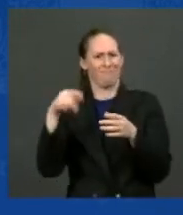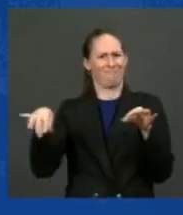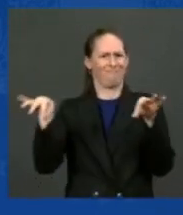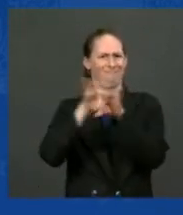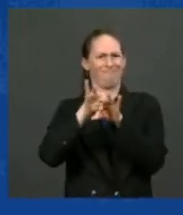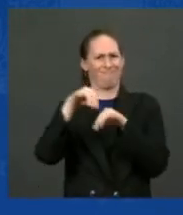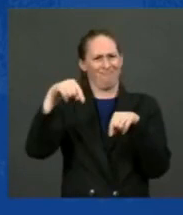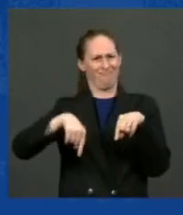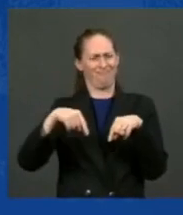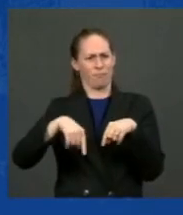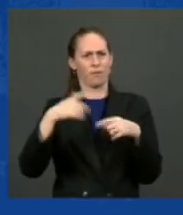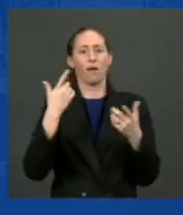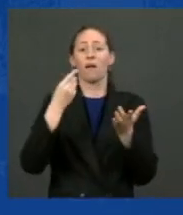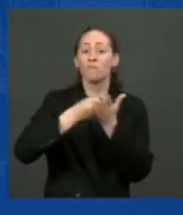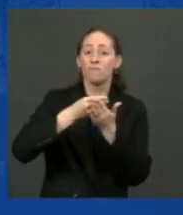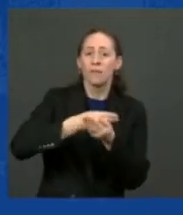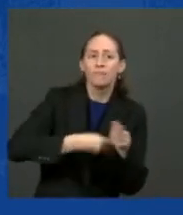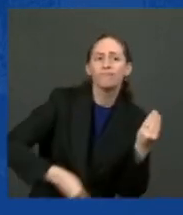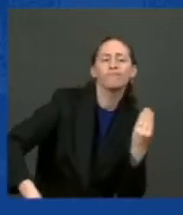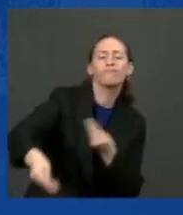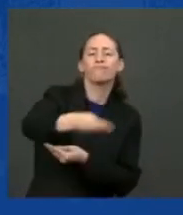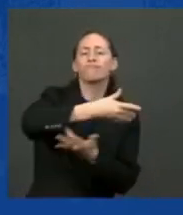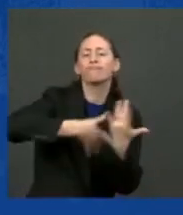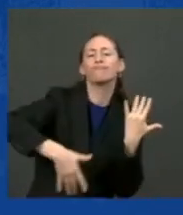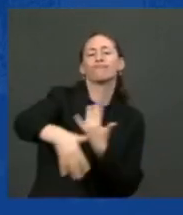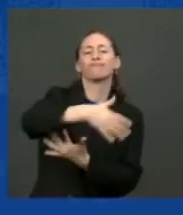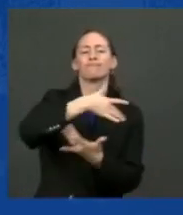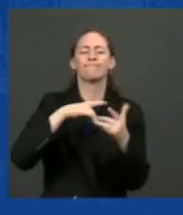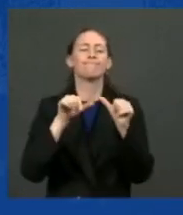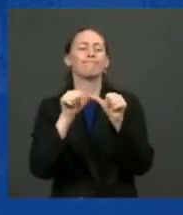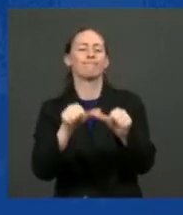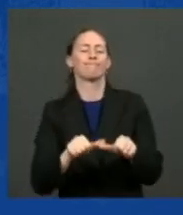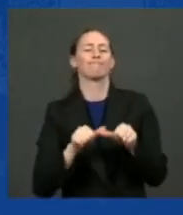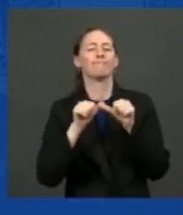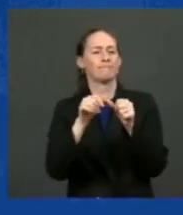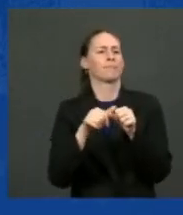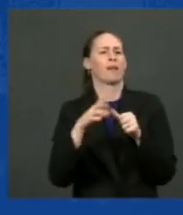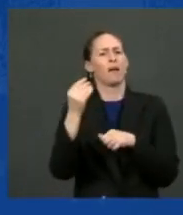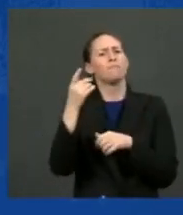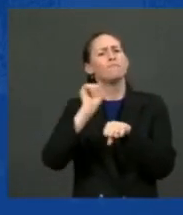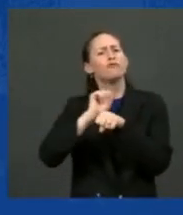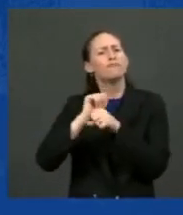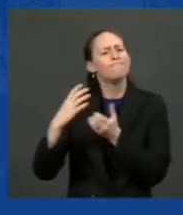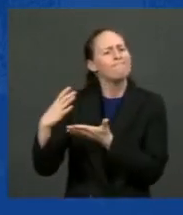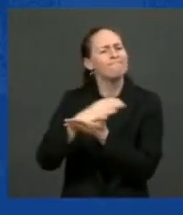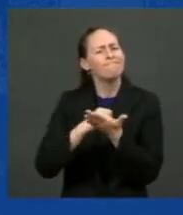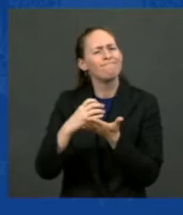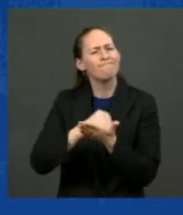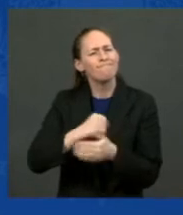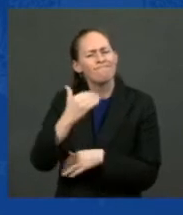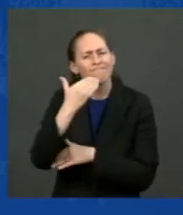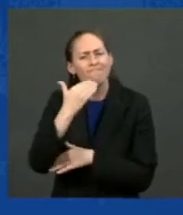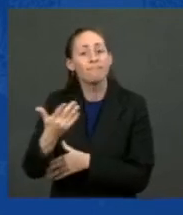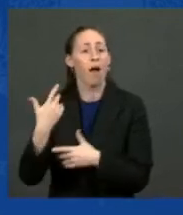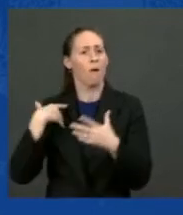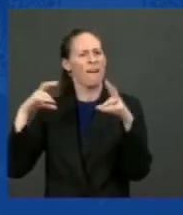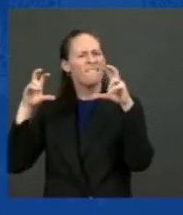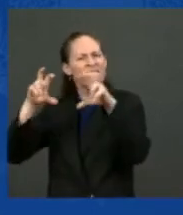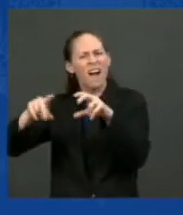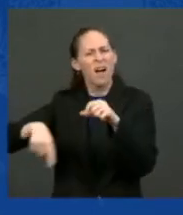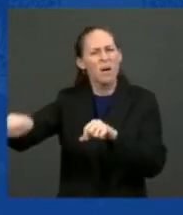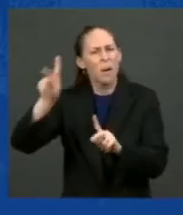function smoothly and swiftly and allow us to generate significant income. We've invested in our people and opportunity.